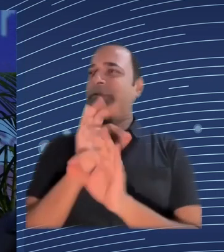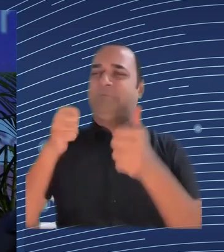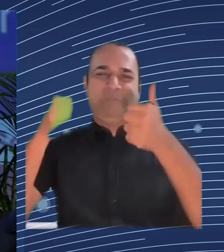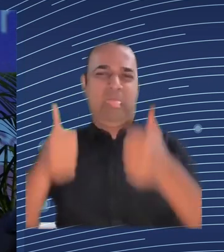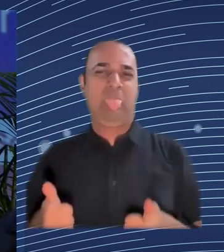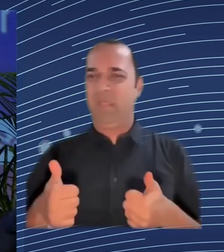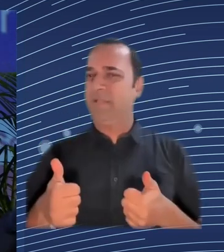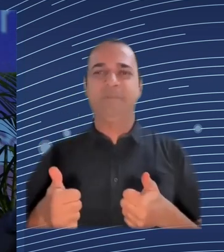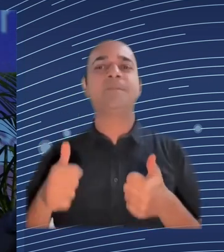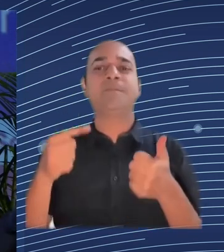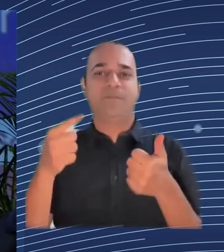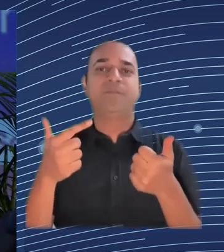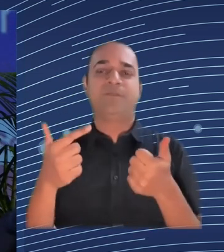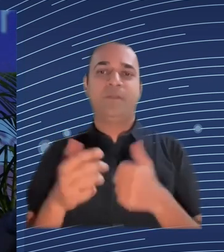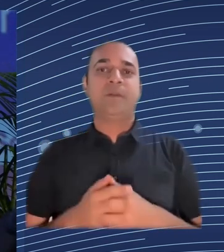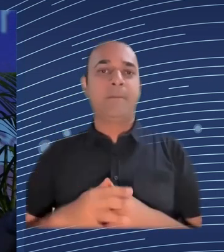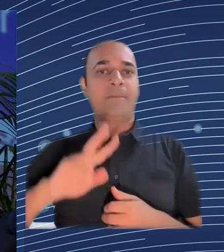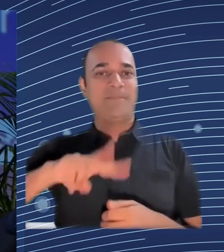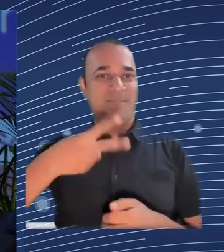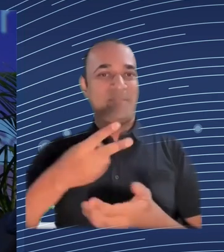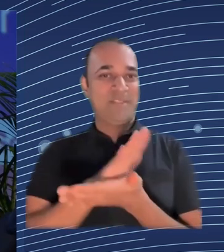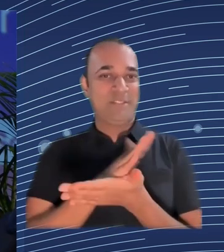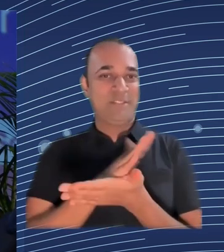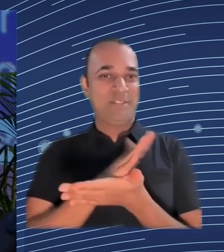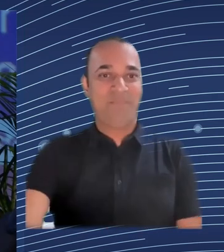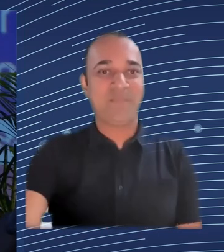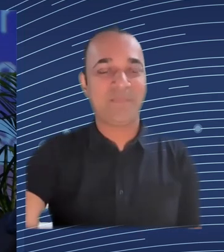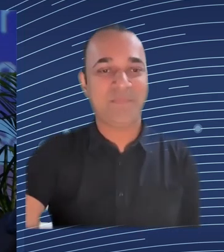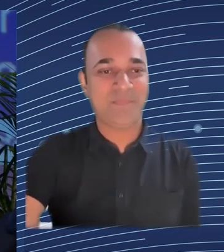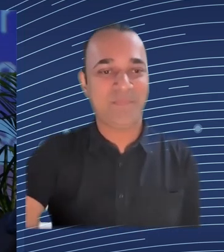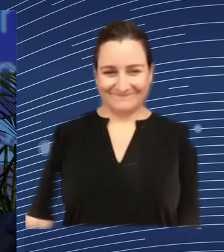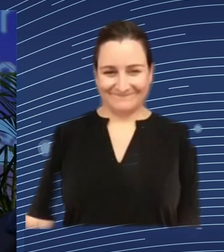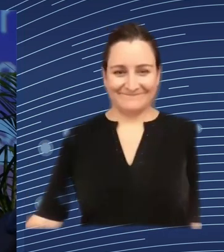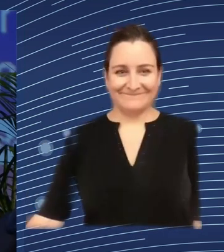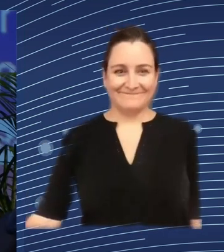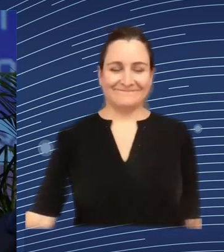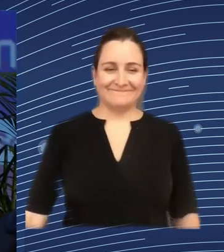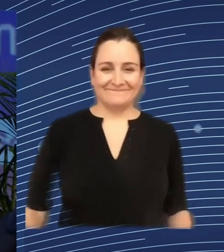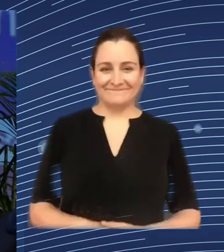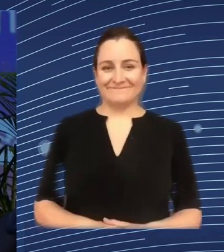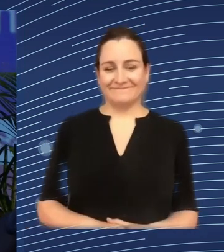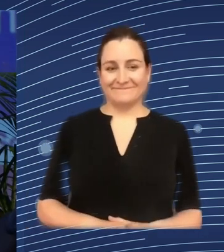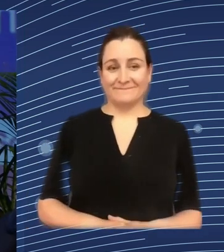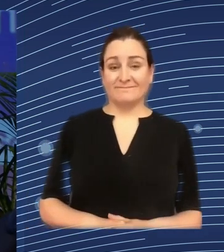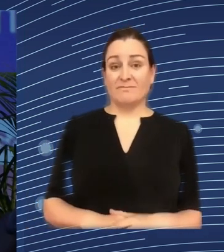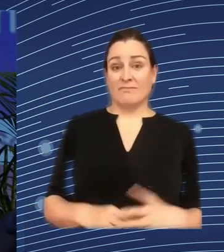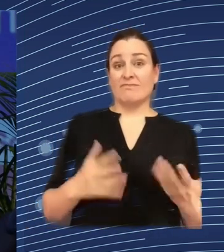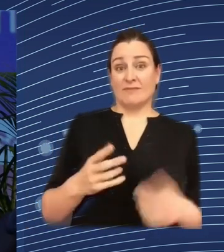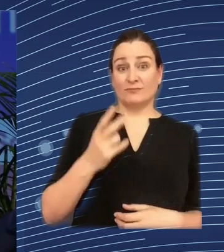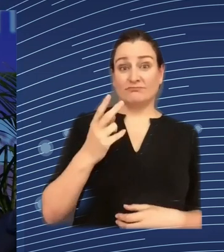we see NLP chatbots instead of real humans you know, and the absurdity of what happens